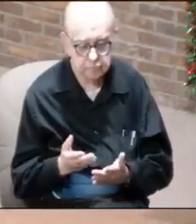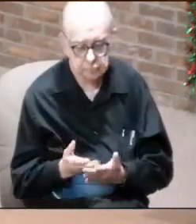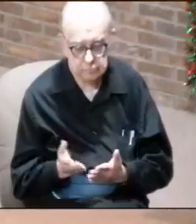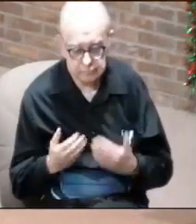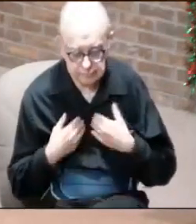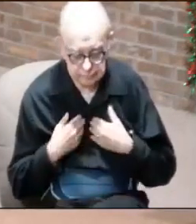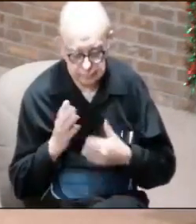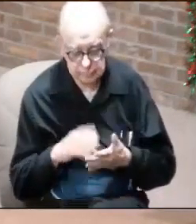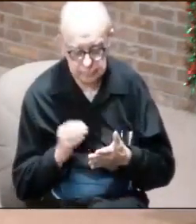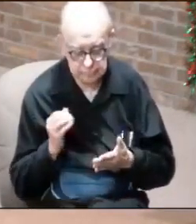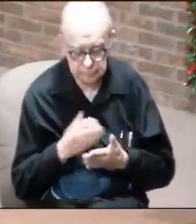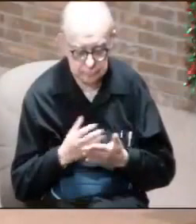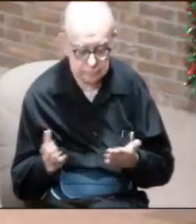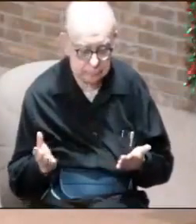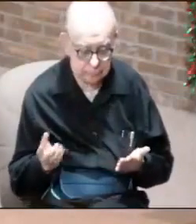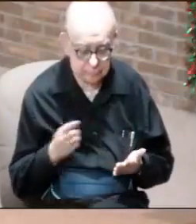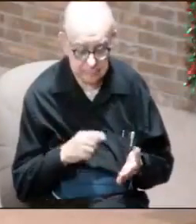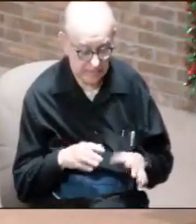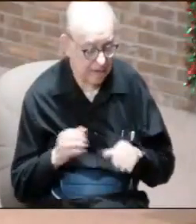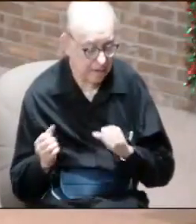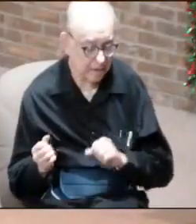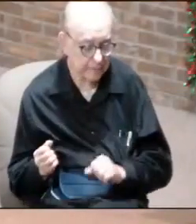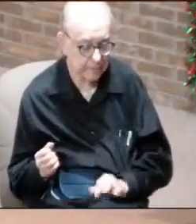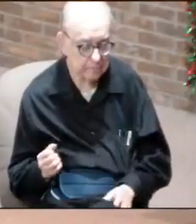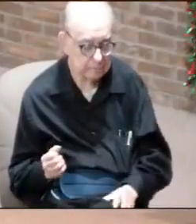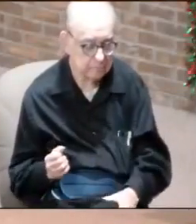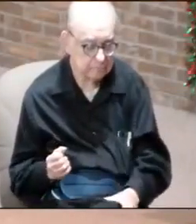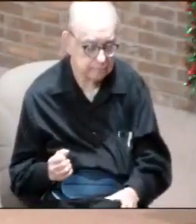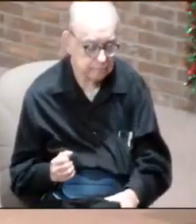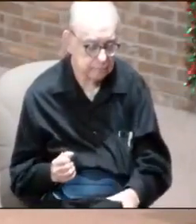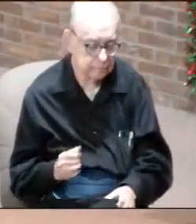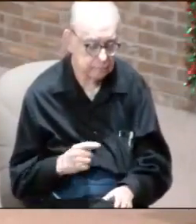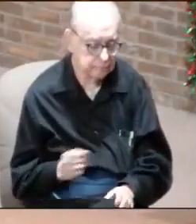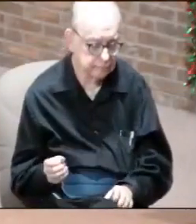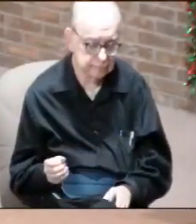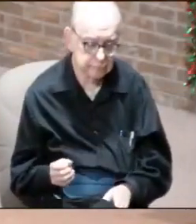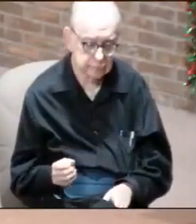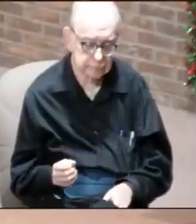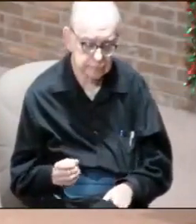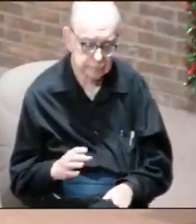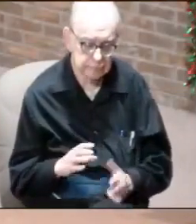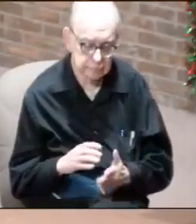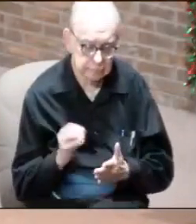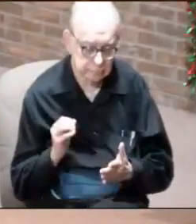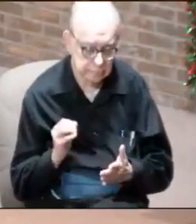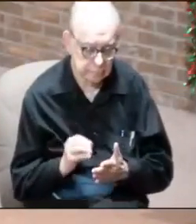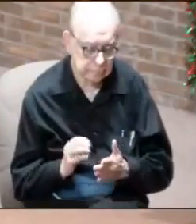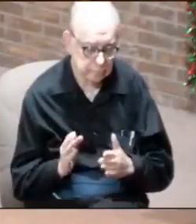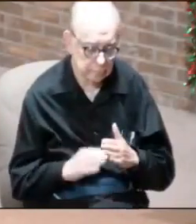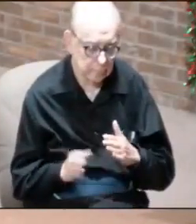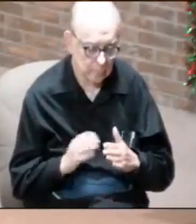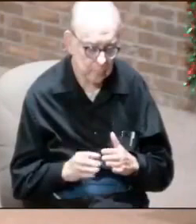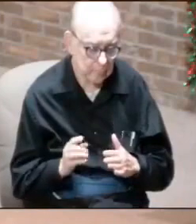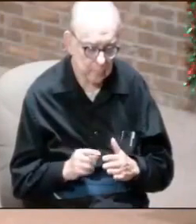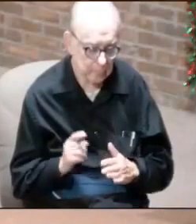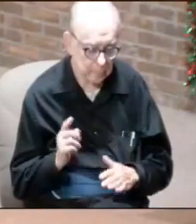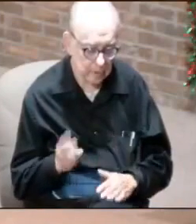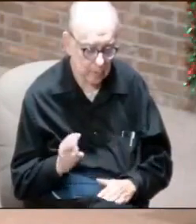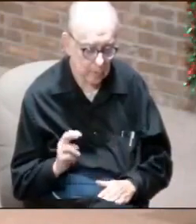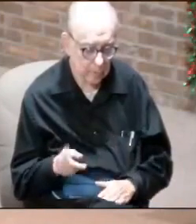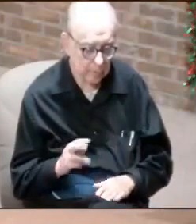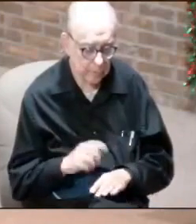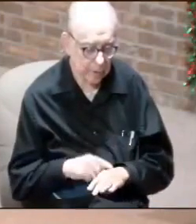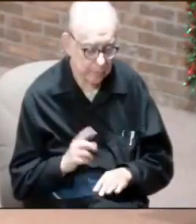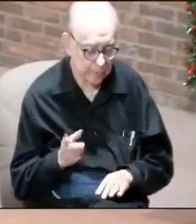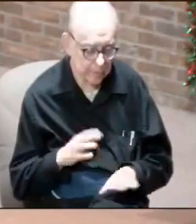that find out about this, they leave. The ones that find out, they're basically in there one or two terms and they're